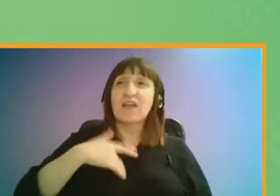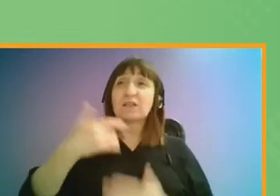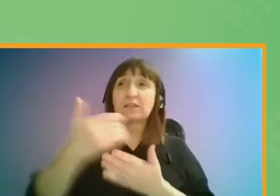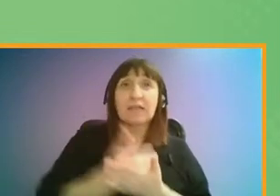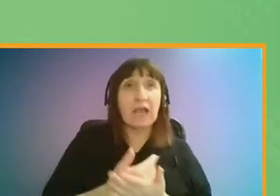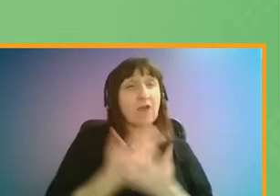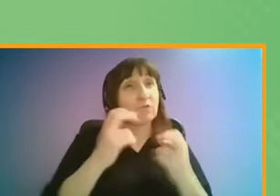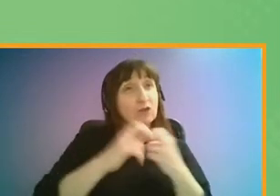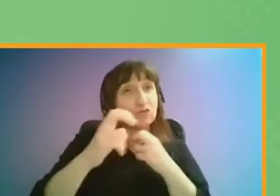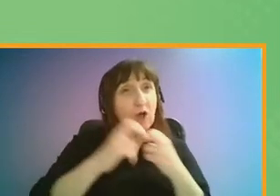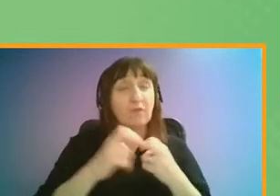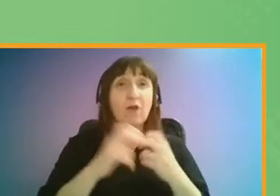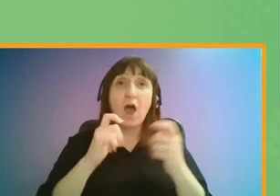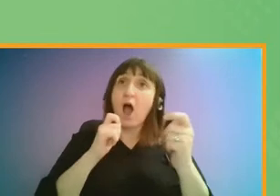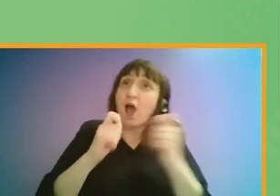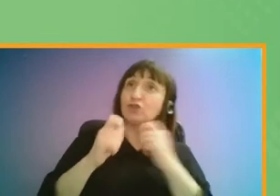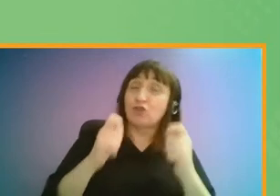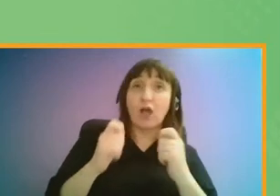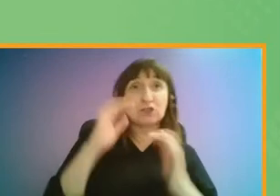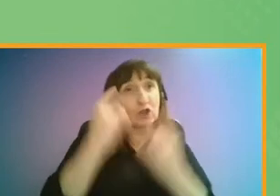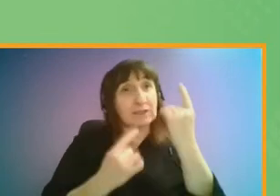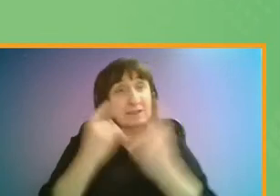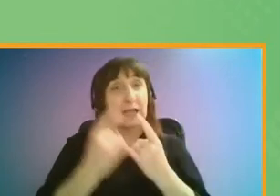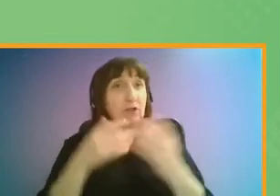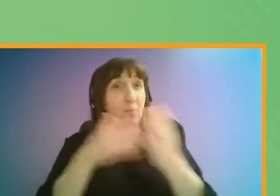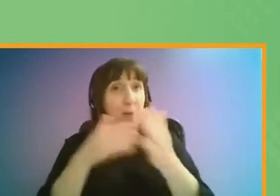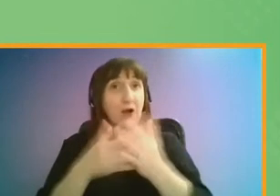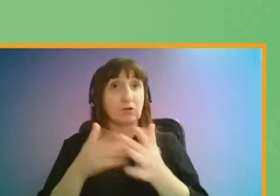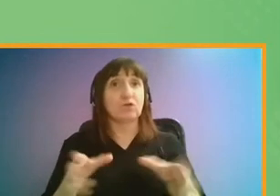travelling and address the concerns or barriers facing particular groups.